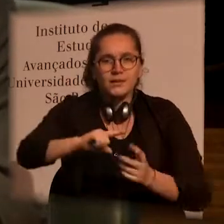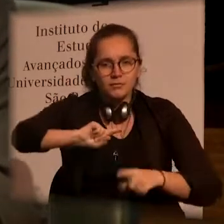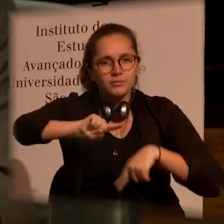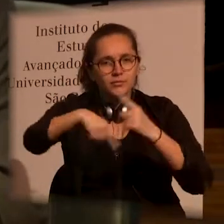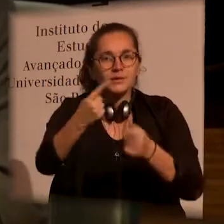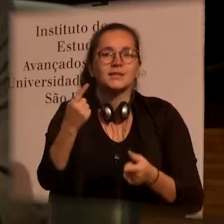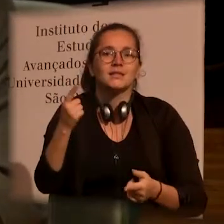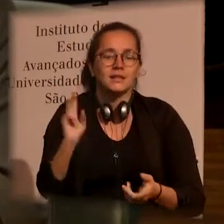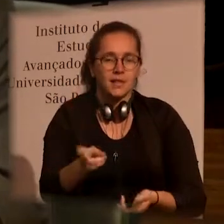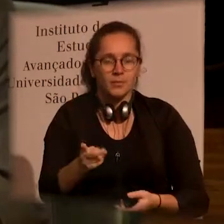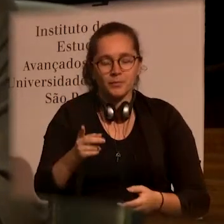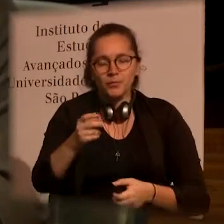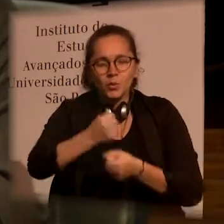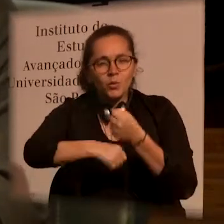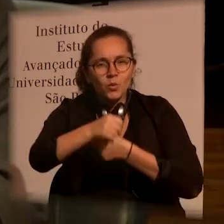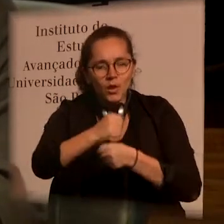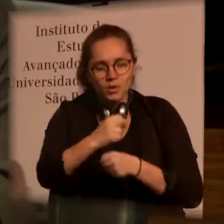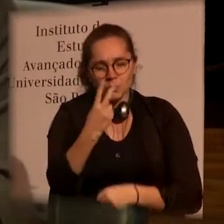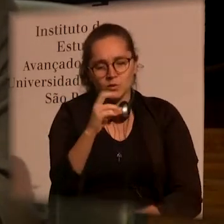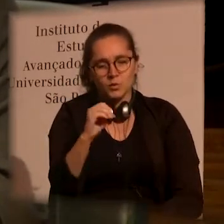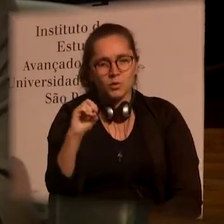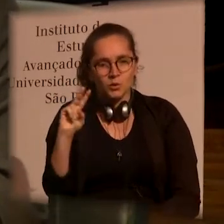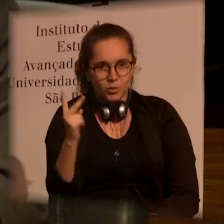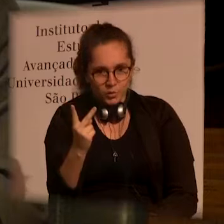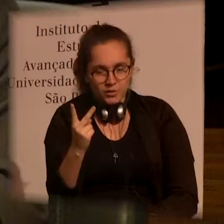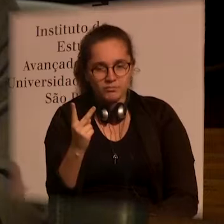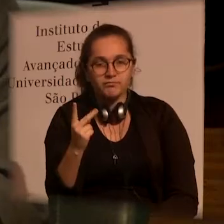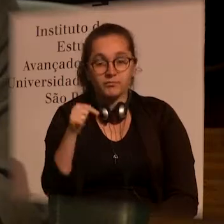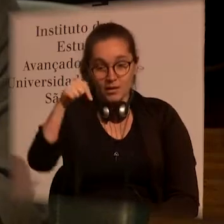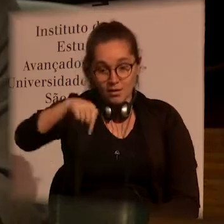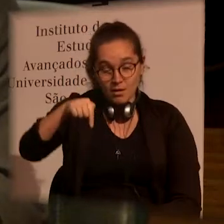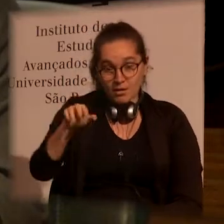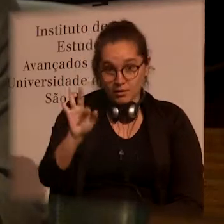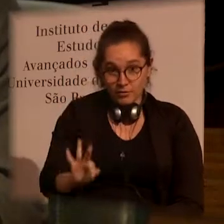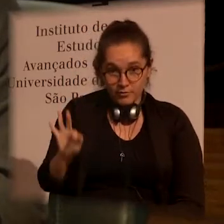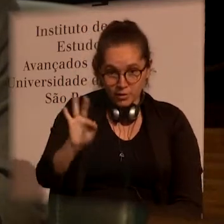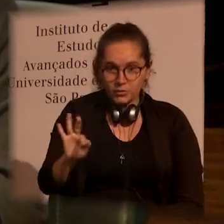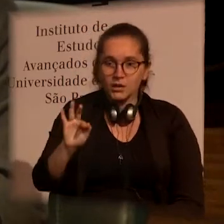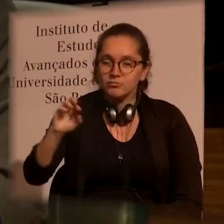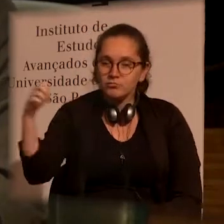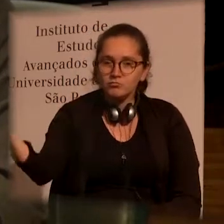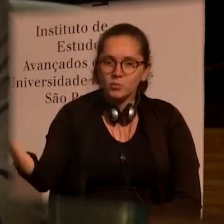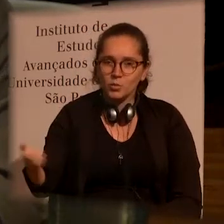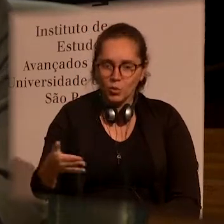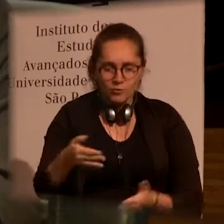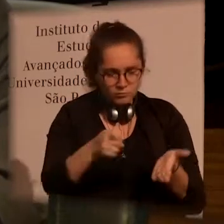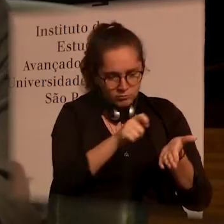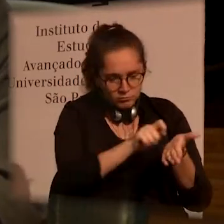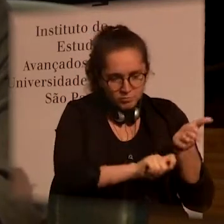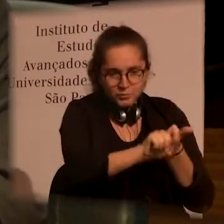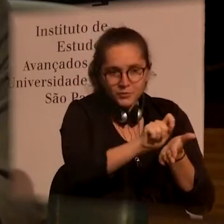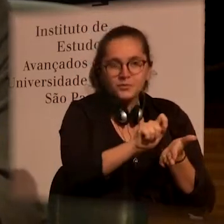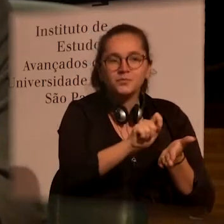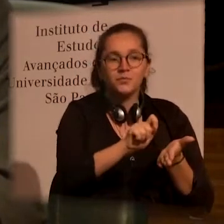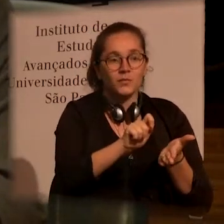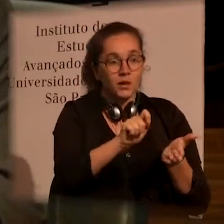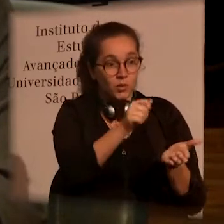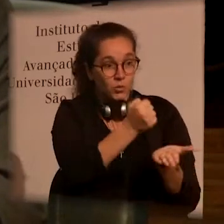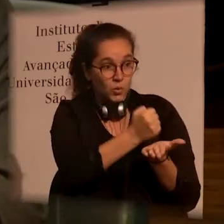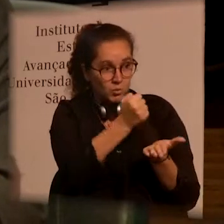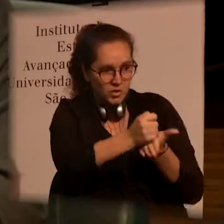renewed on a constant basis with recent initiatives. And a couple of years ago, our school